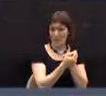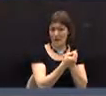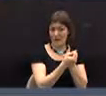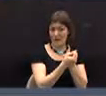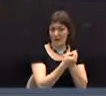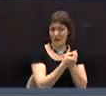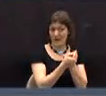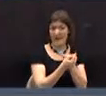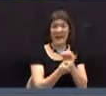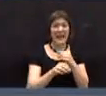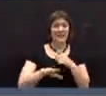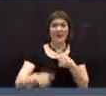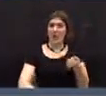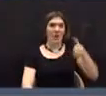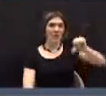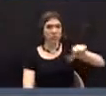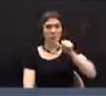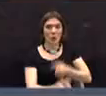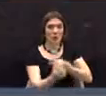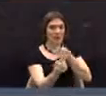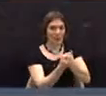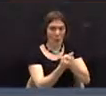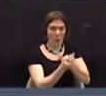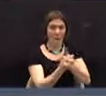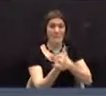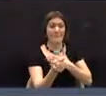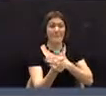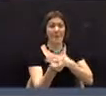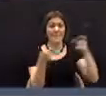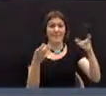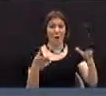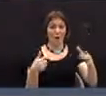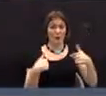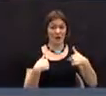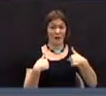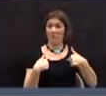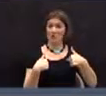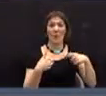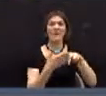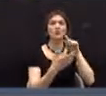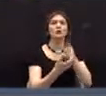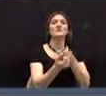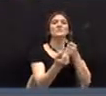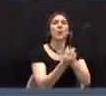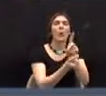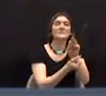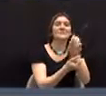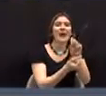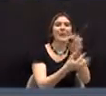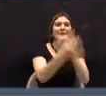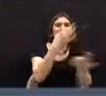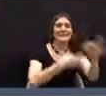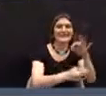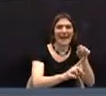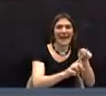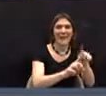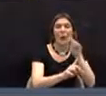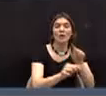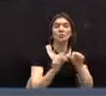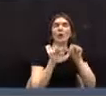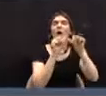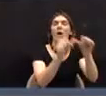If you vote nay, then you're voting to support Mr. Dimes in his effort to